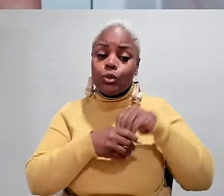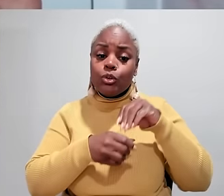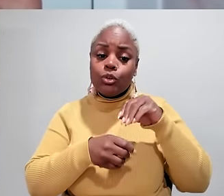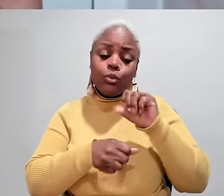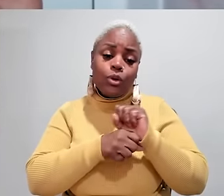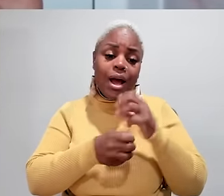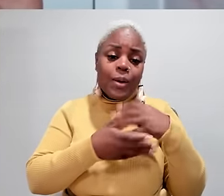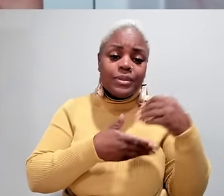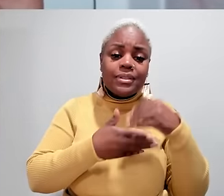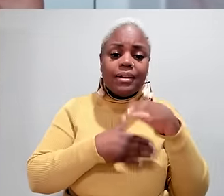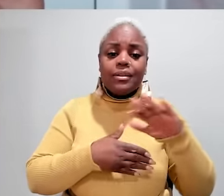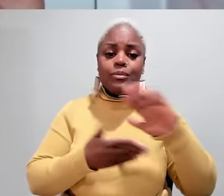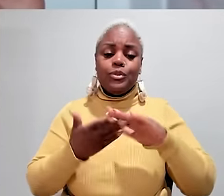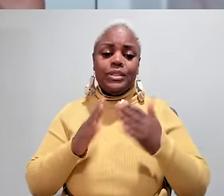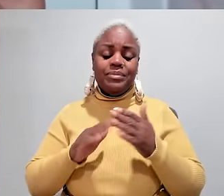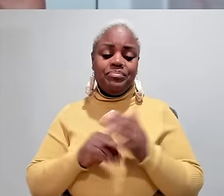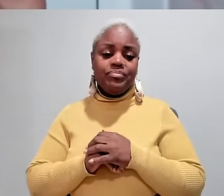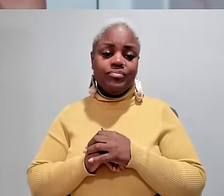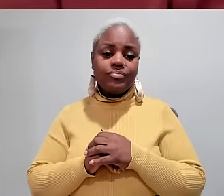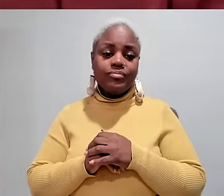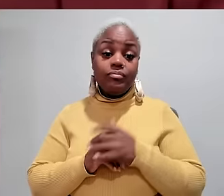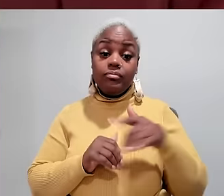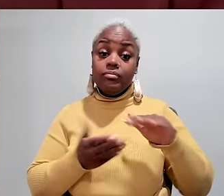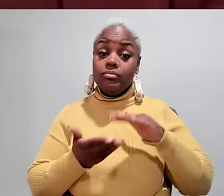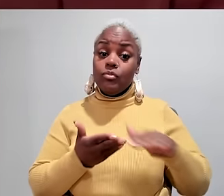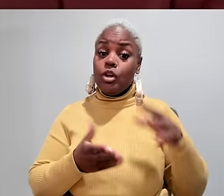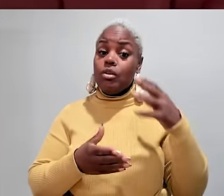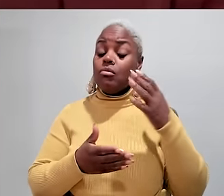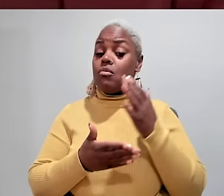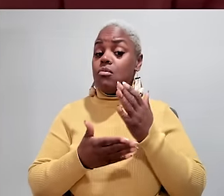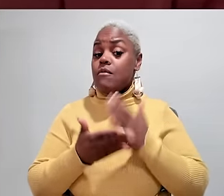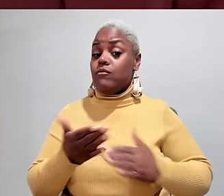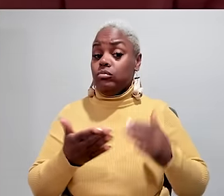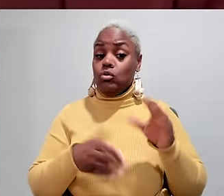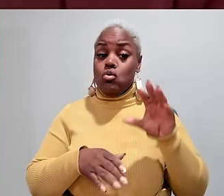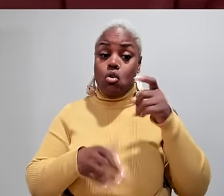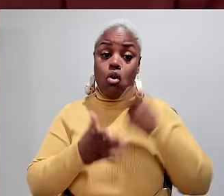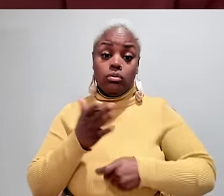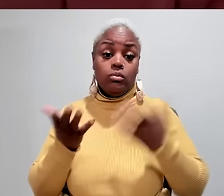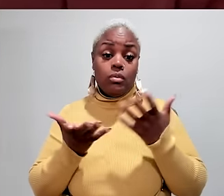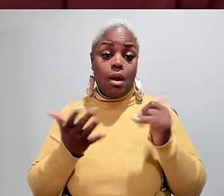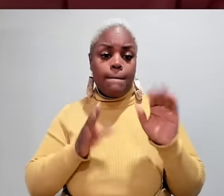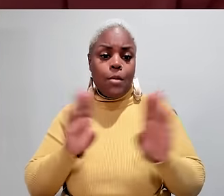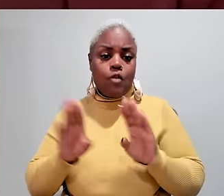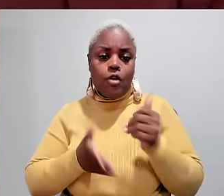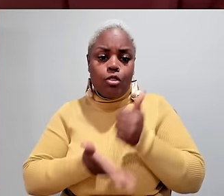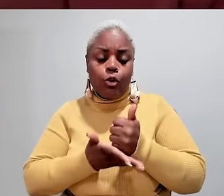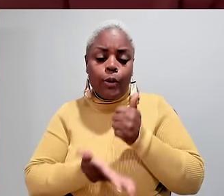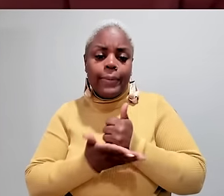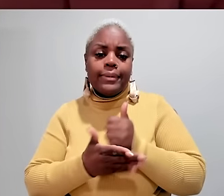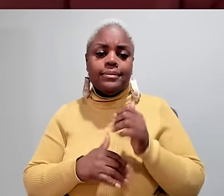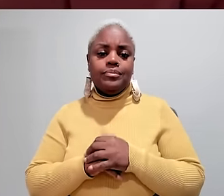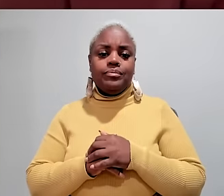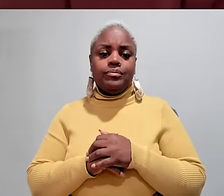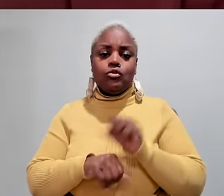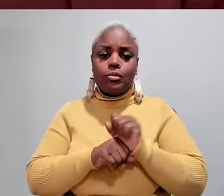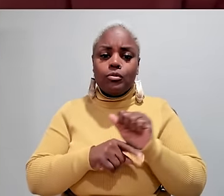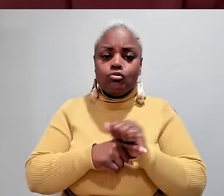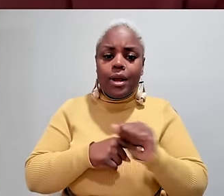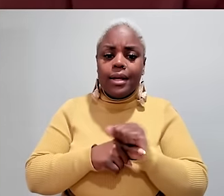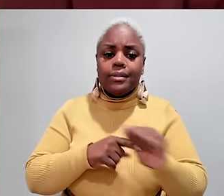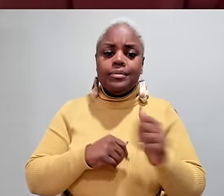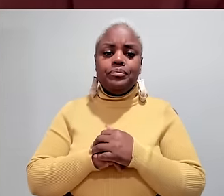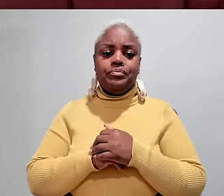and work outside of institutions. These waivers cover the costs of things like behavioral therapy, job training,